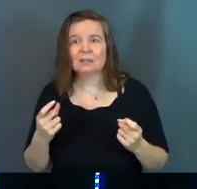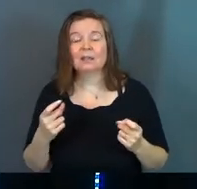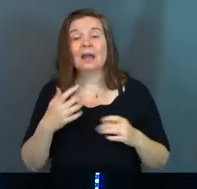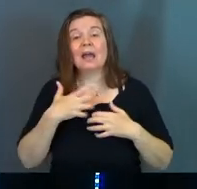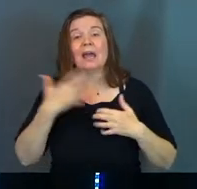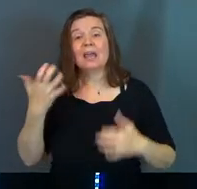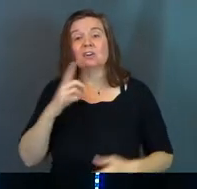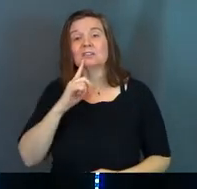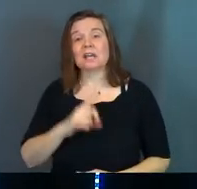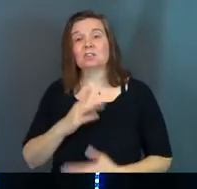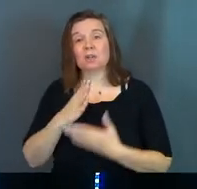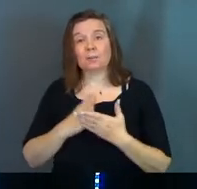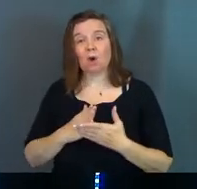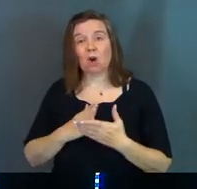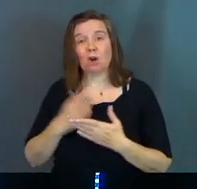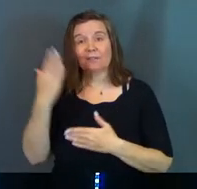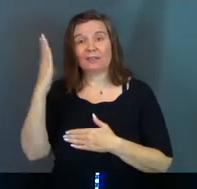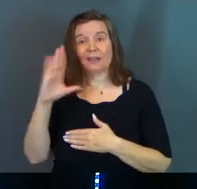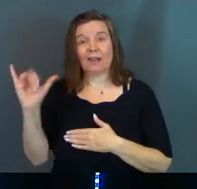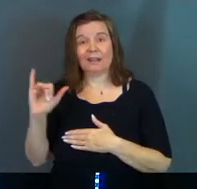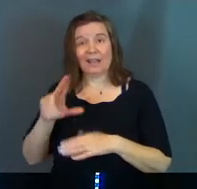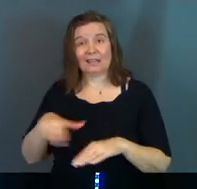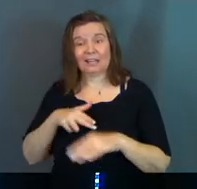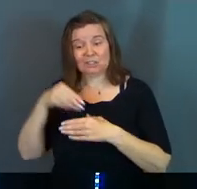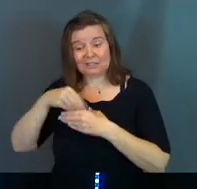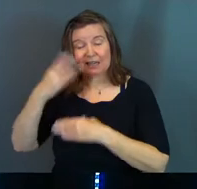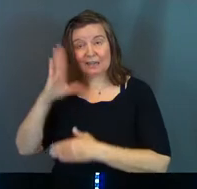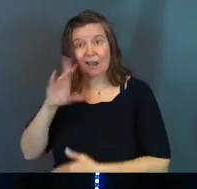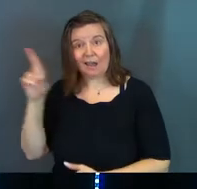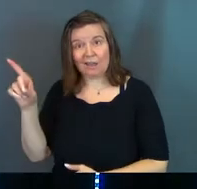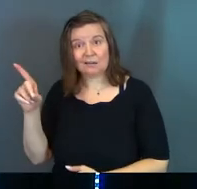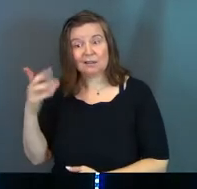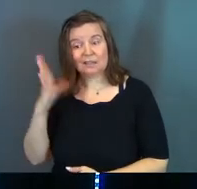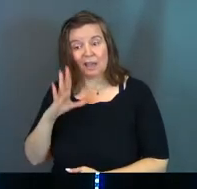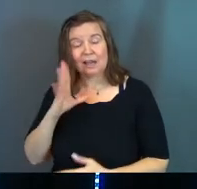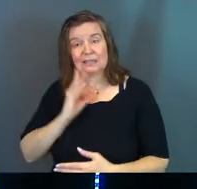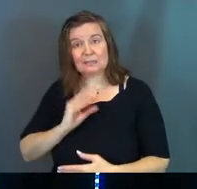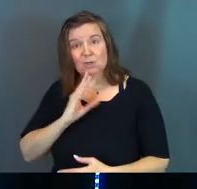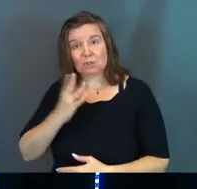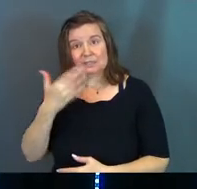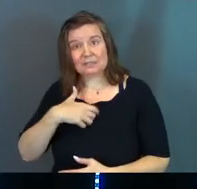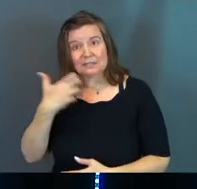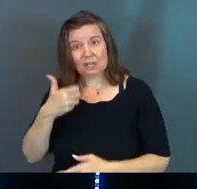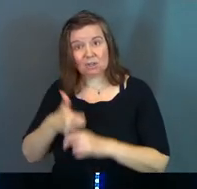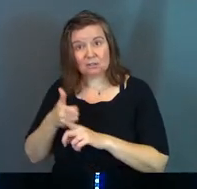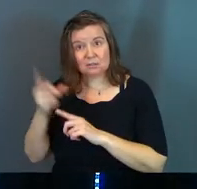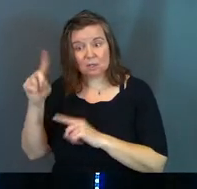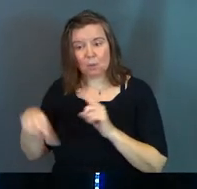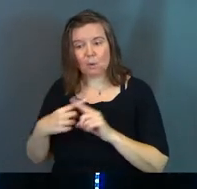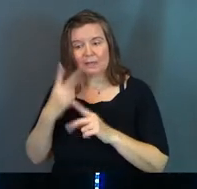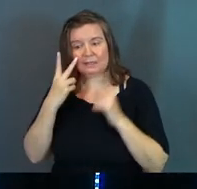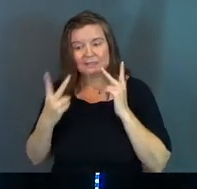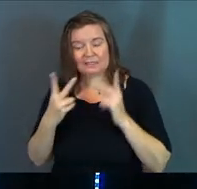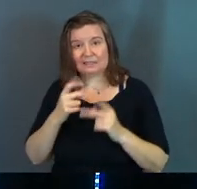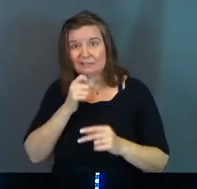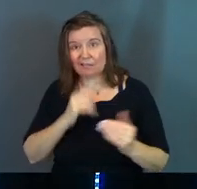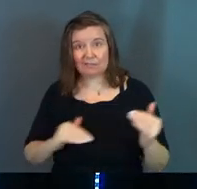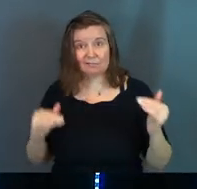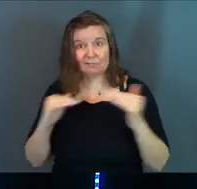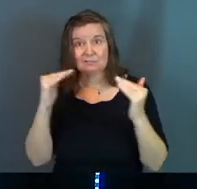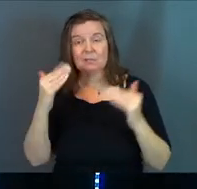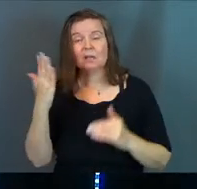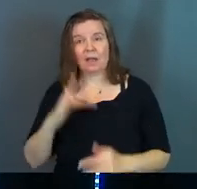Anger is actually part of the divine nature. It's actually in God. God experiences anger. Whenever he sees injustice,